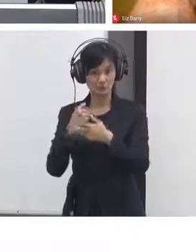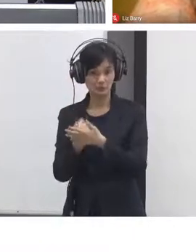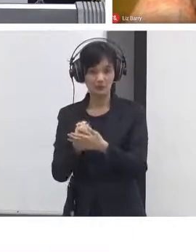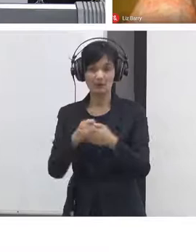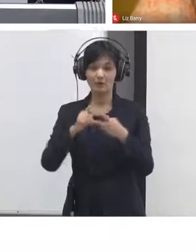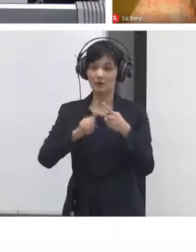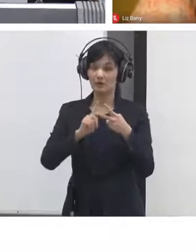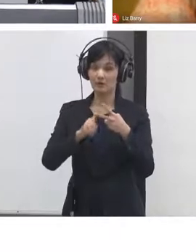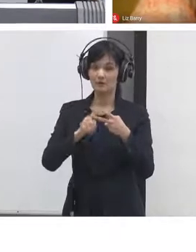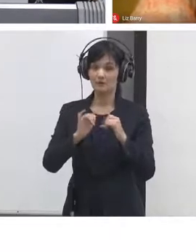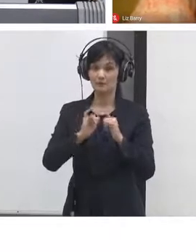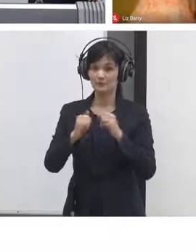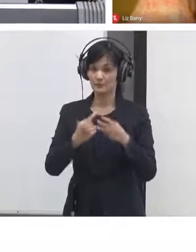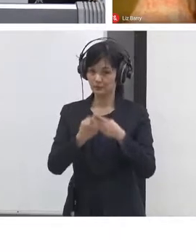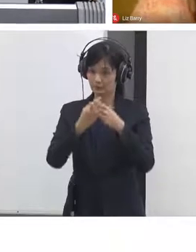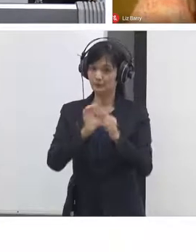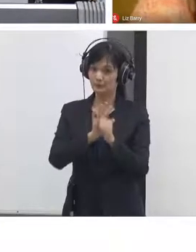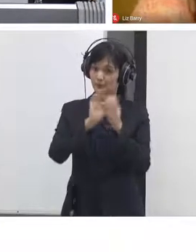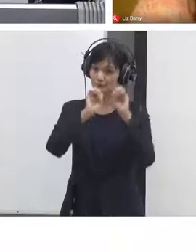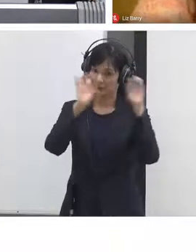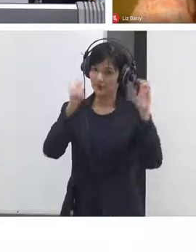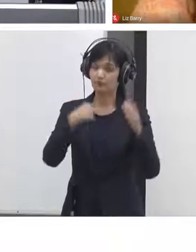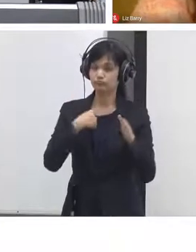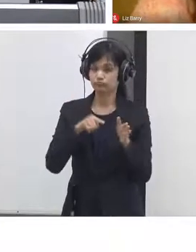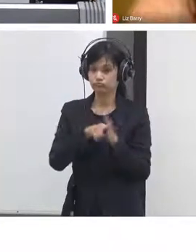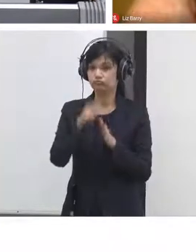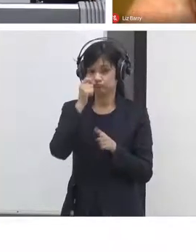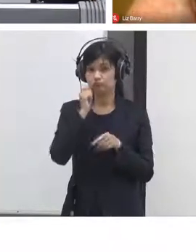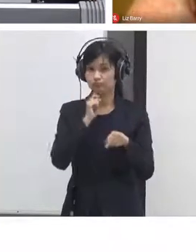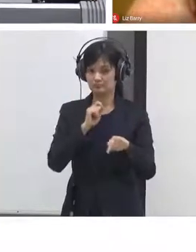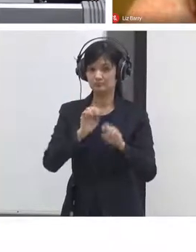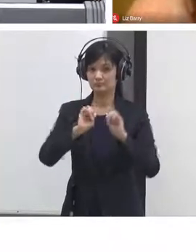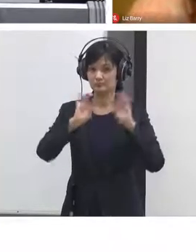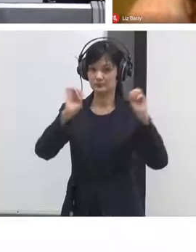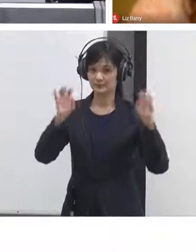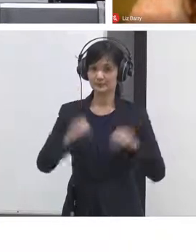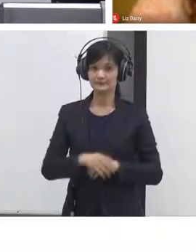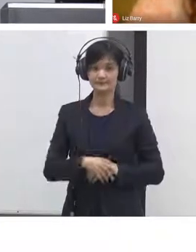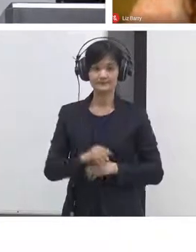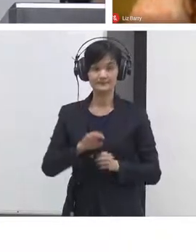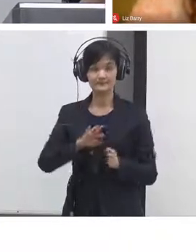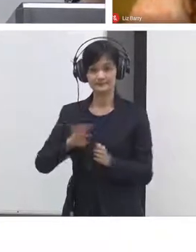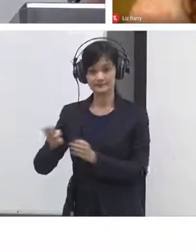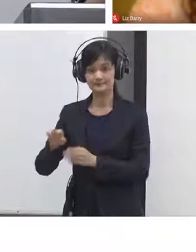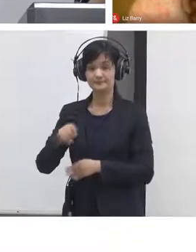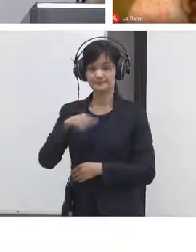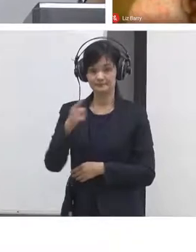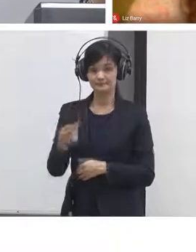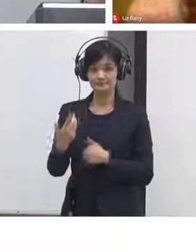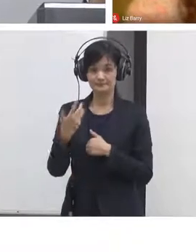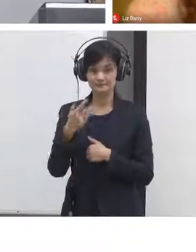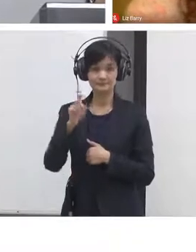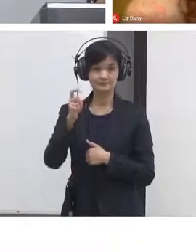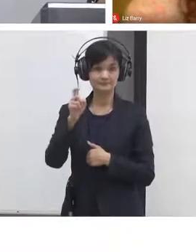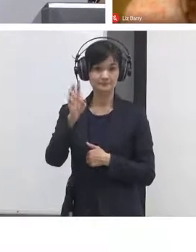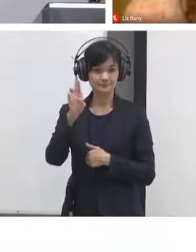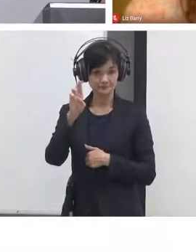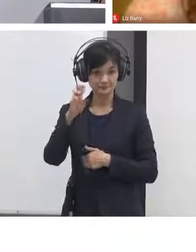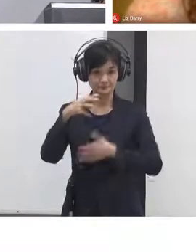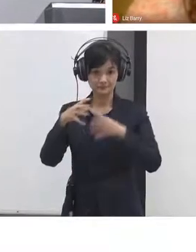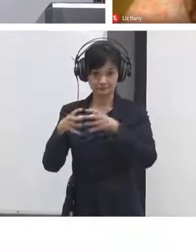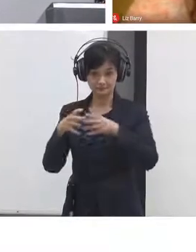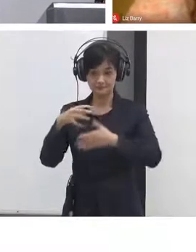within XR regarding the massive delocalization of pollution that green energy